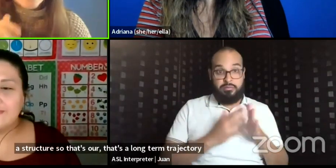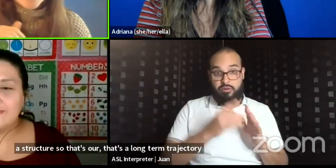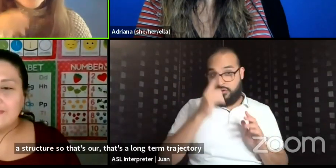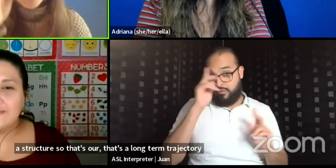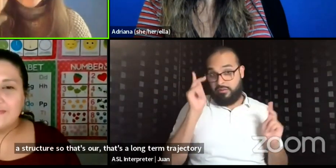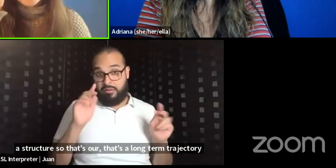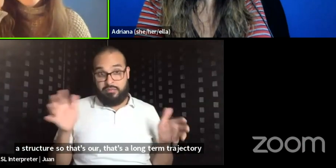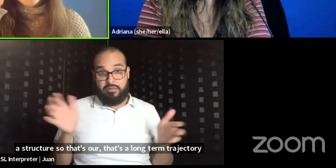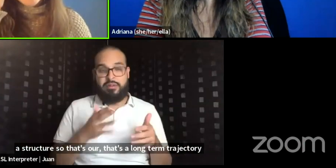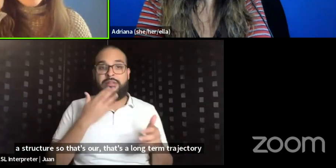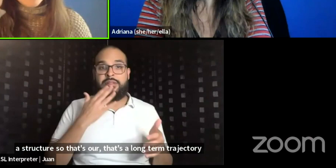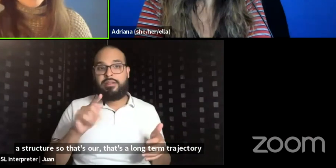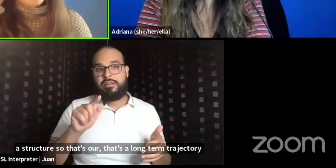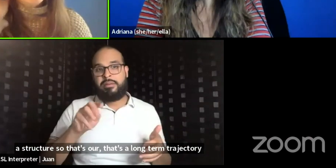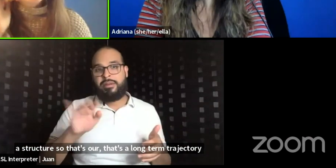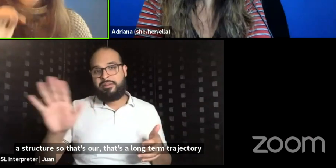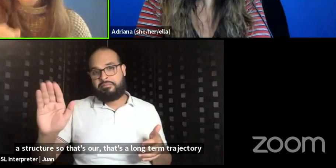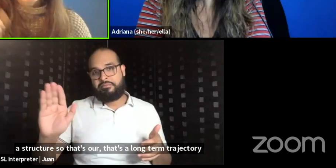Thank you, Tamania.